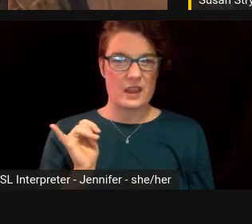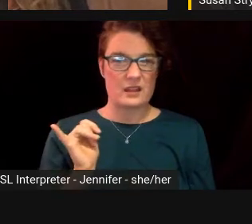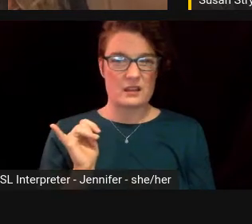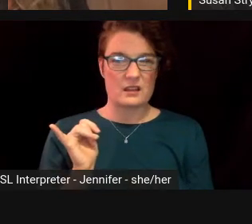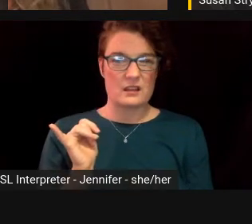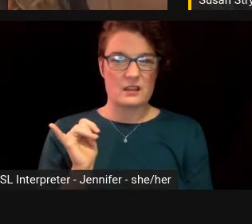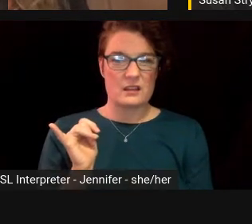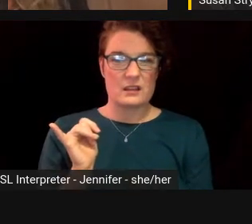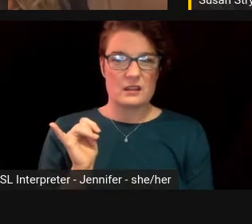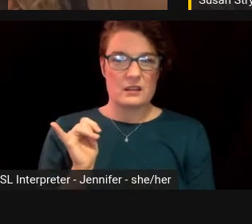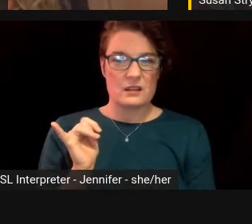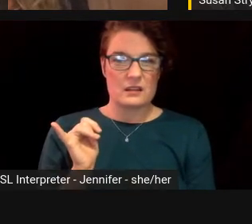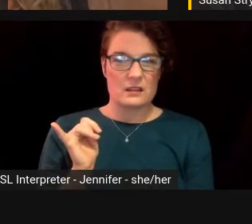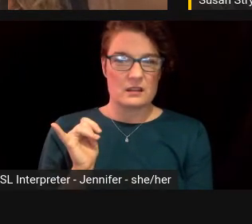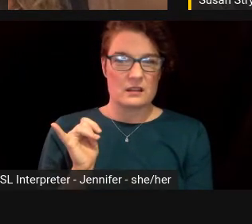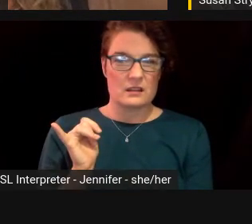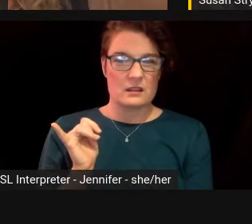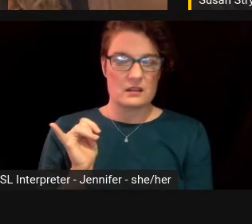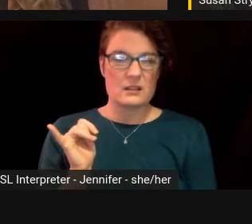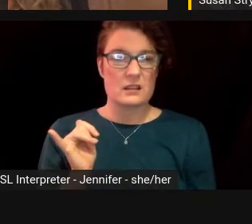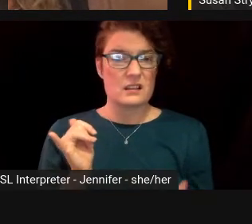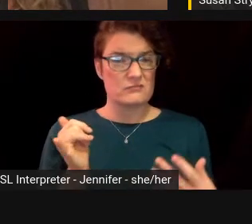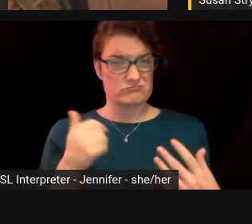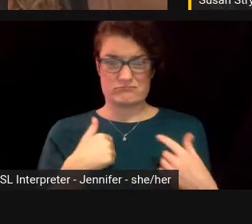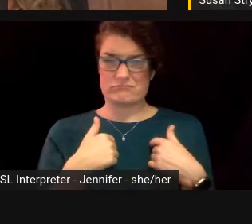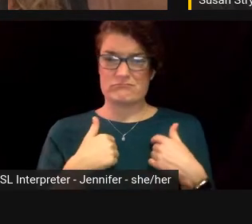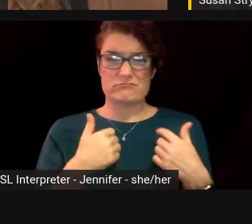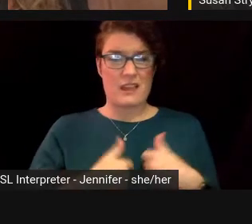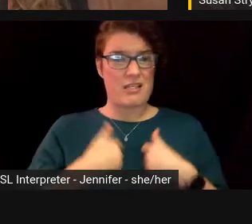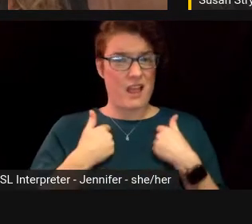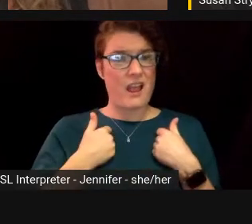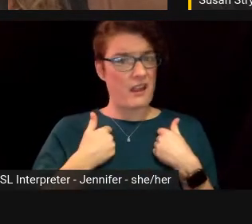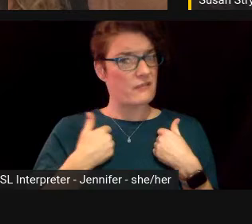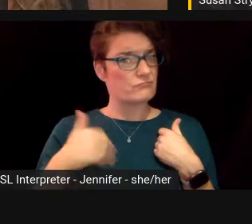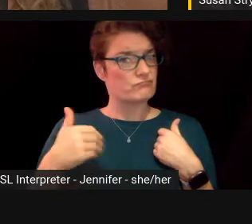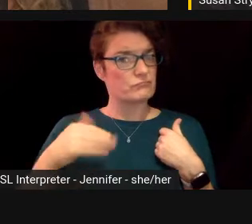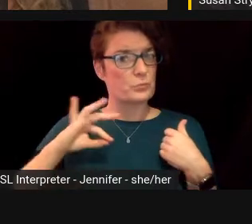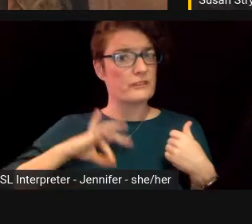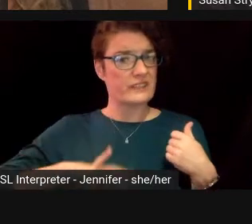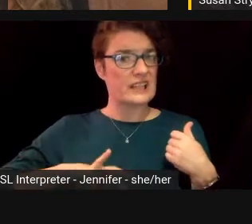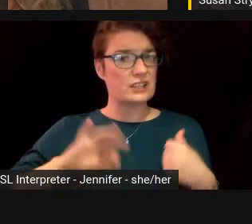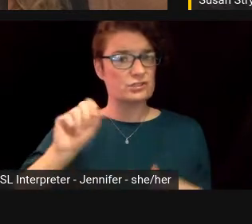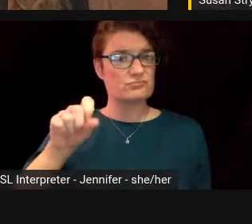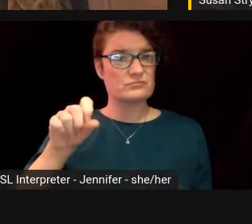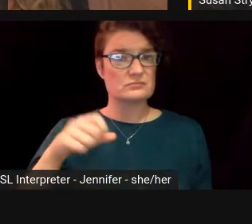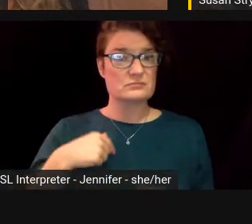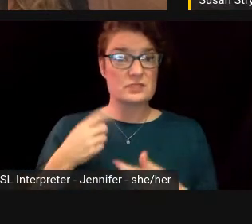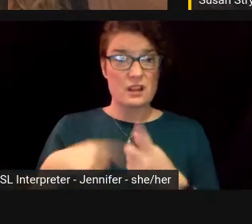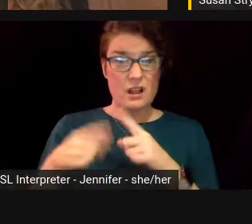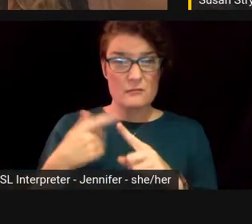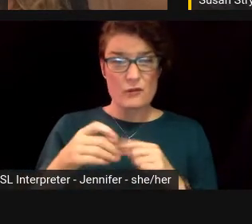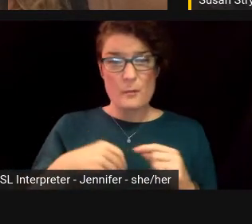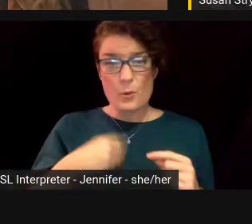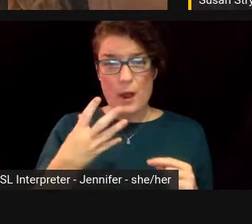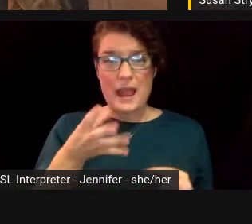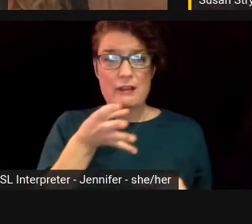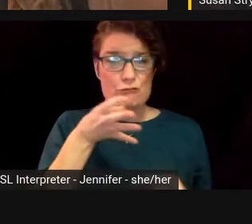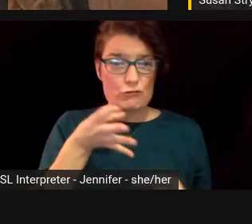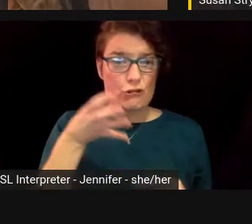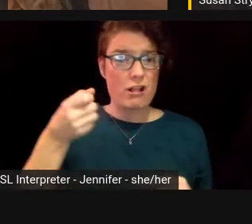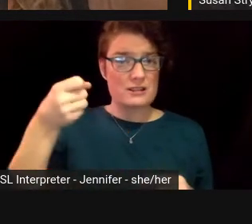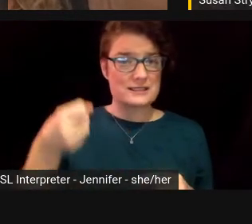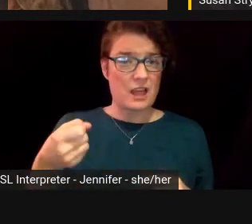in a lot of ways I've had a very privileged life, you know, like I, I mean, I, I come from a white rural Southern